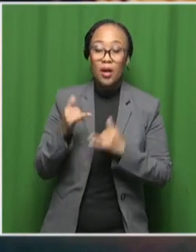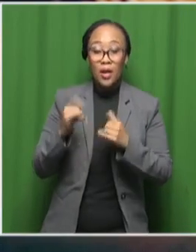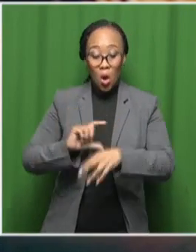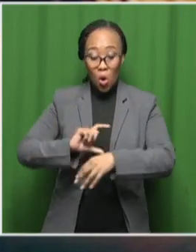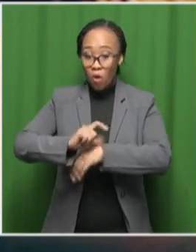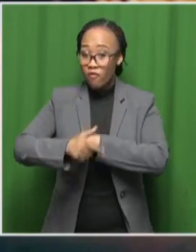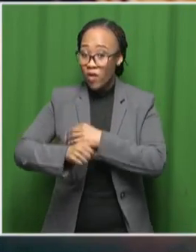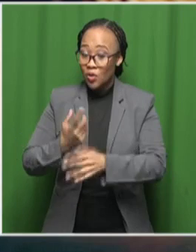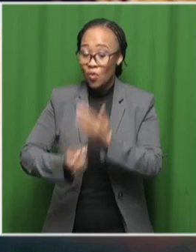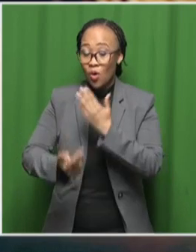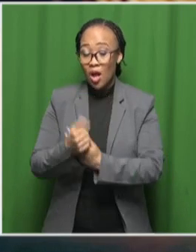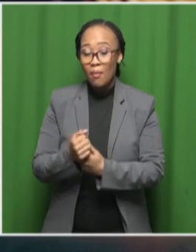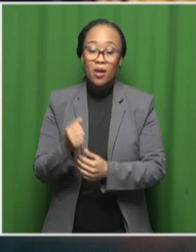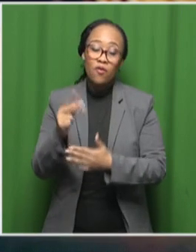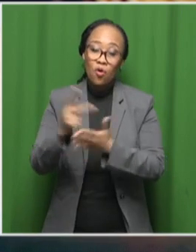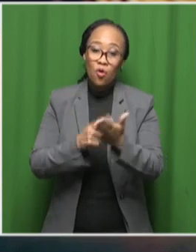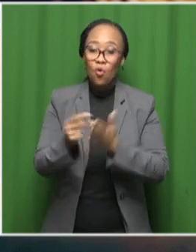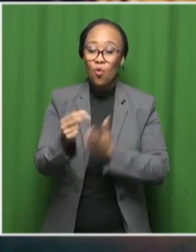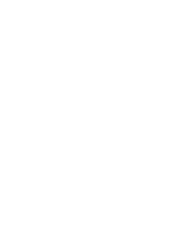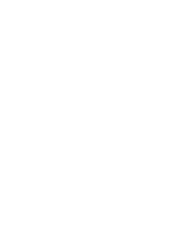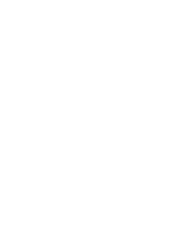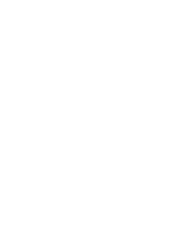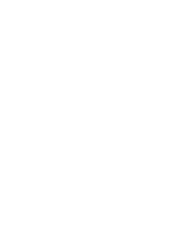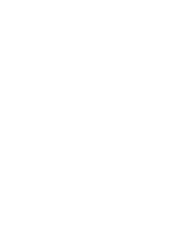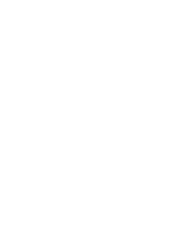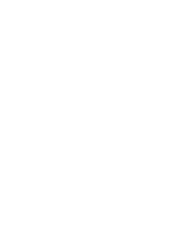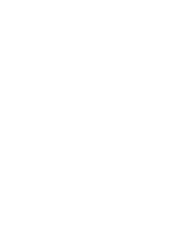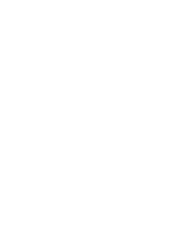running for two weeks so it should be a very very interesting one